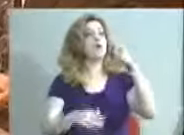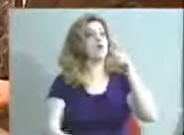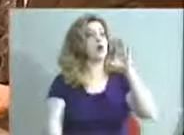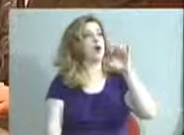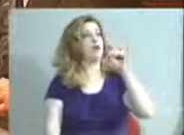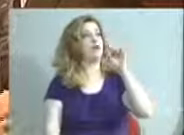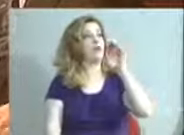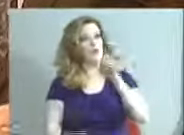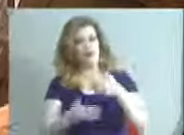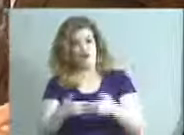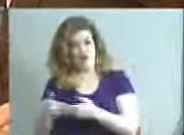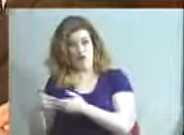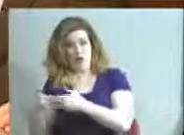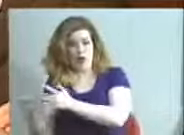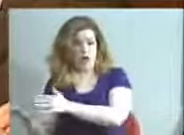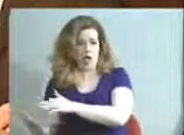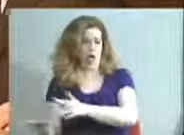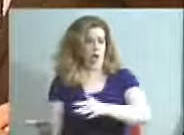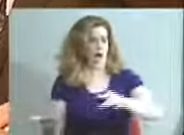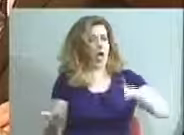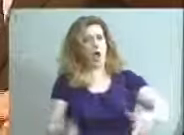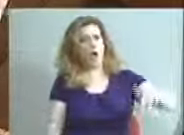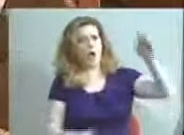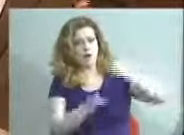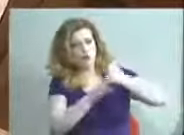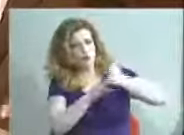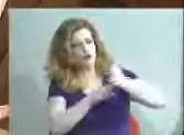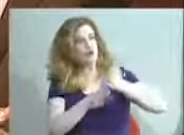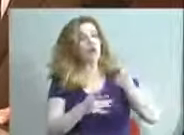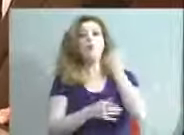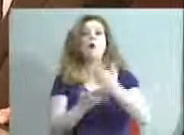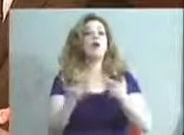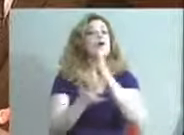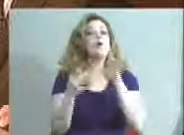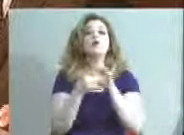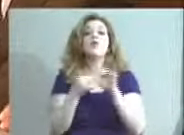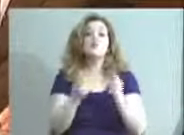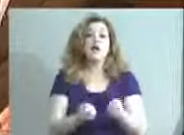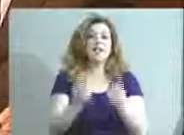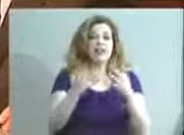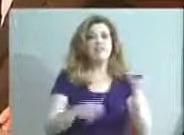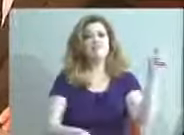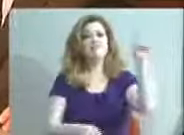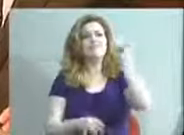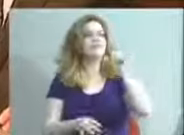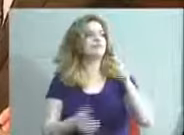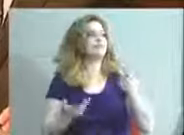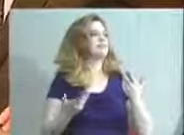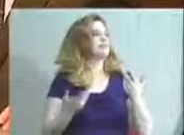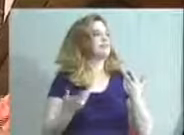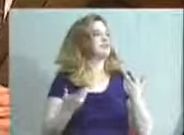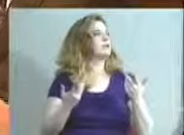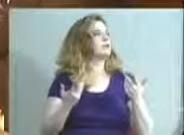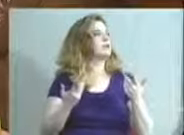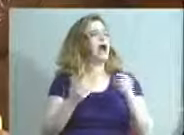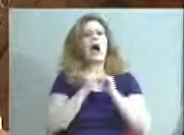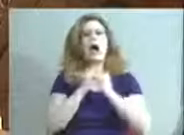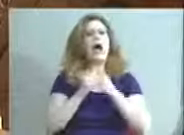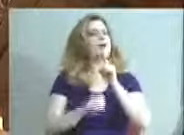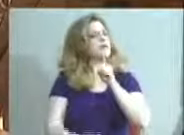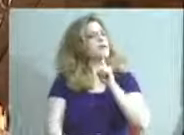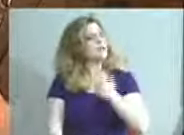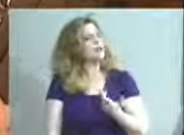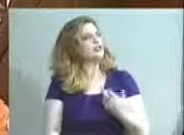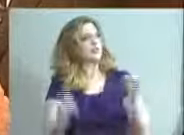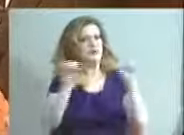-to-career? One thing Mary Gron and I have talked about a lot, and others, Katie and Ashley over here, is how do we make sure